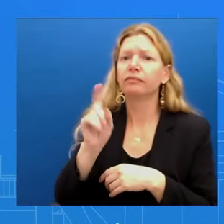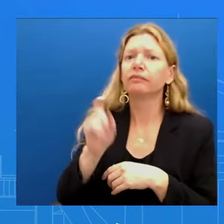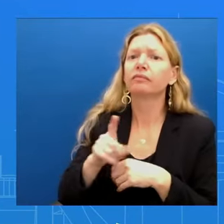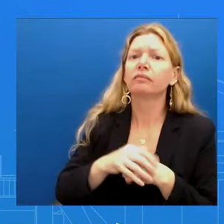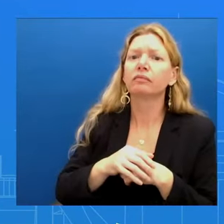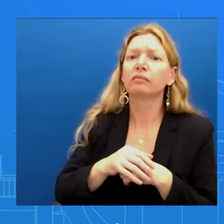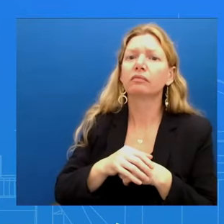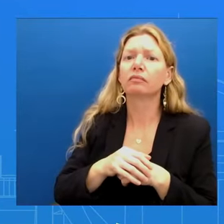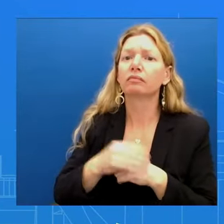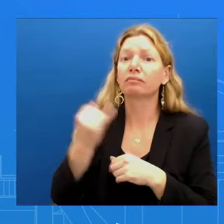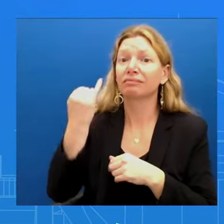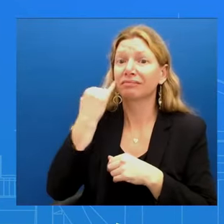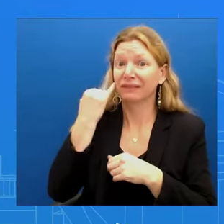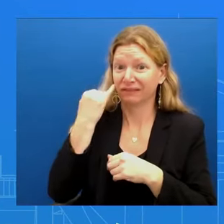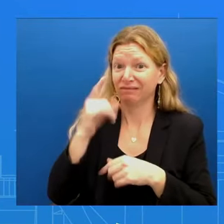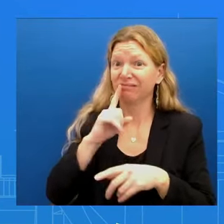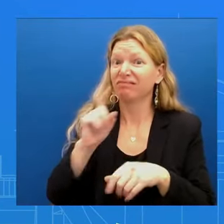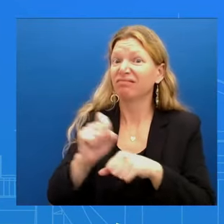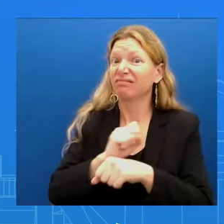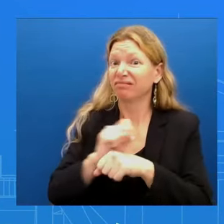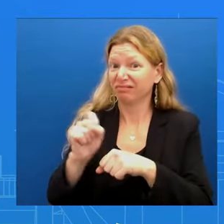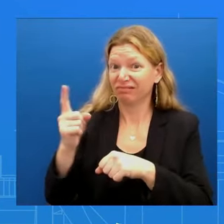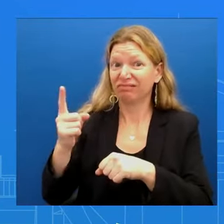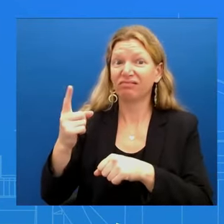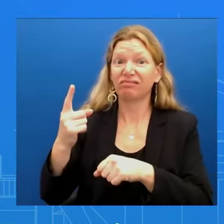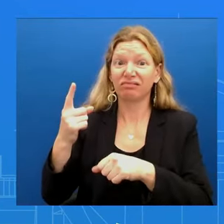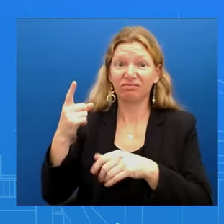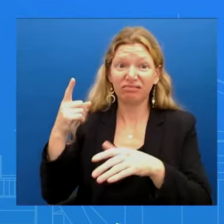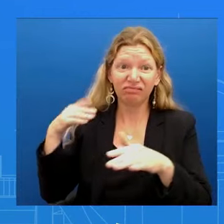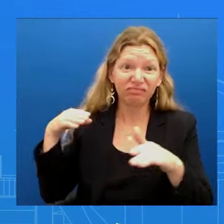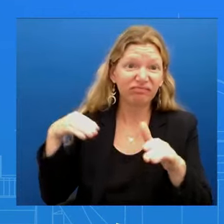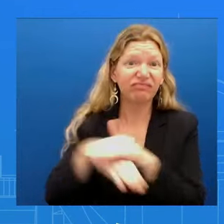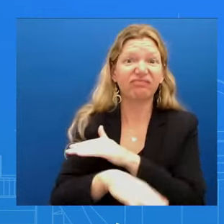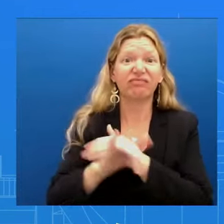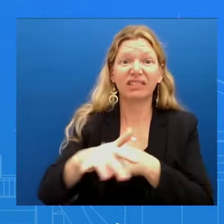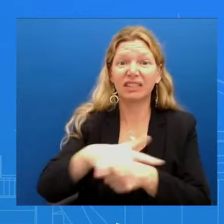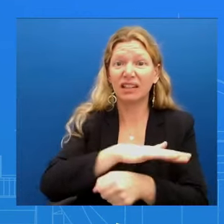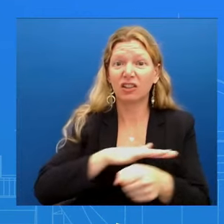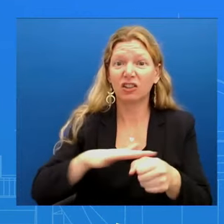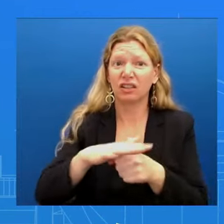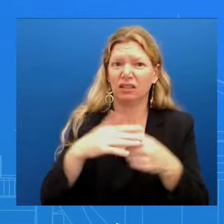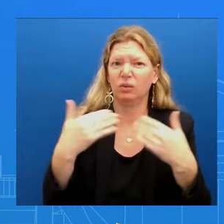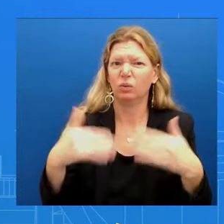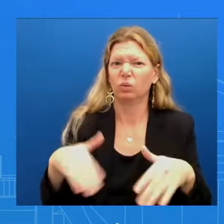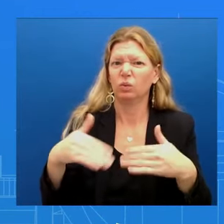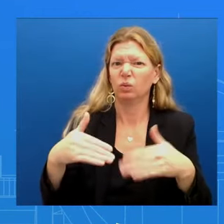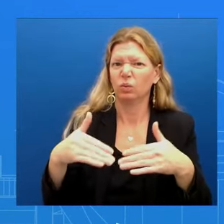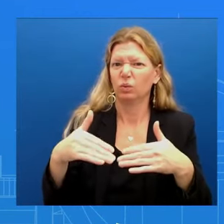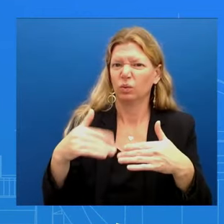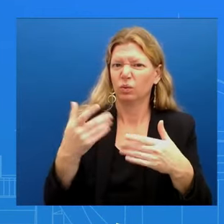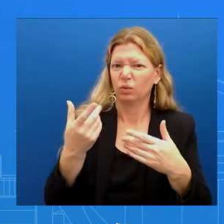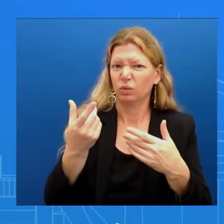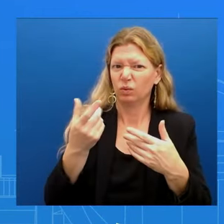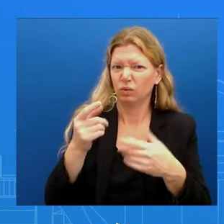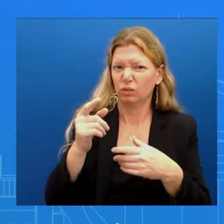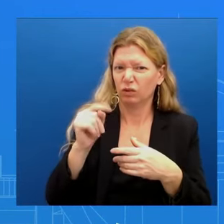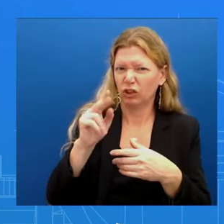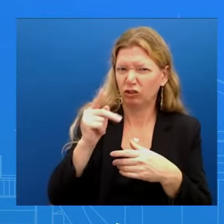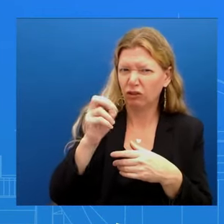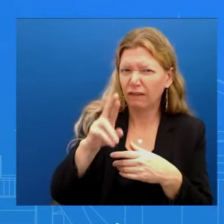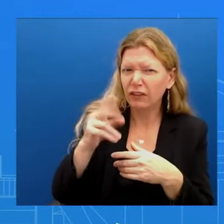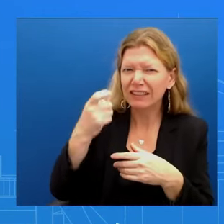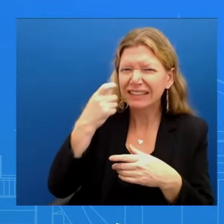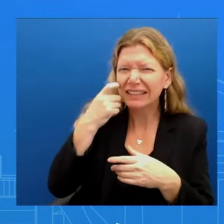Would there be any consequences from the U.S. I know Trevor just asked a question about You know, potentially stripping, you know, military support or